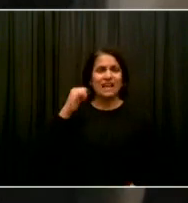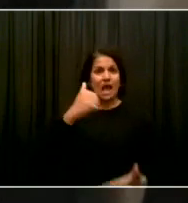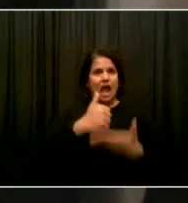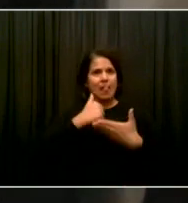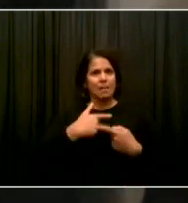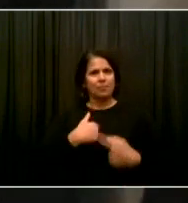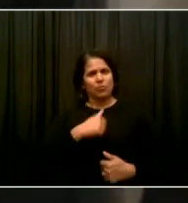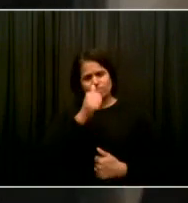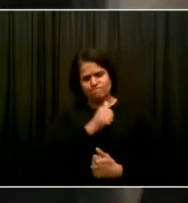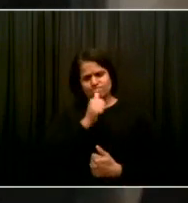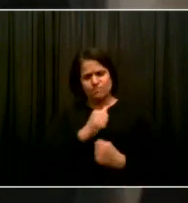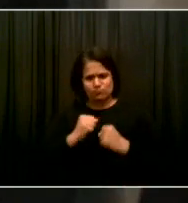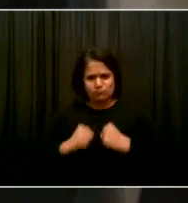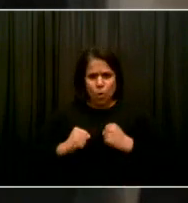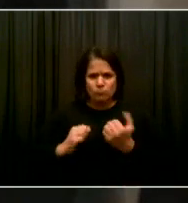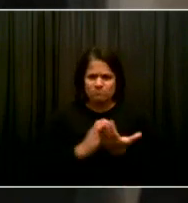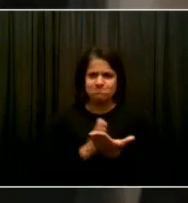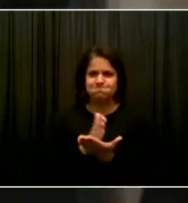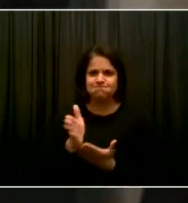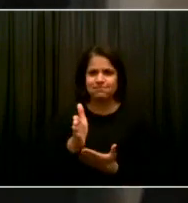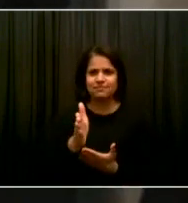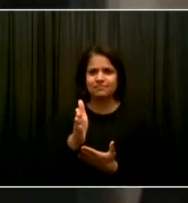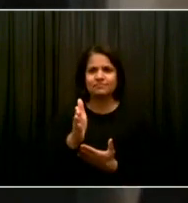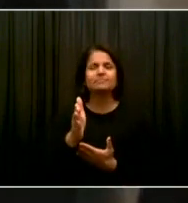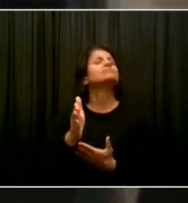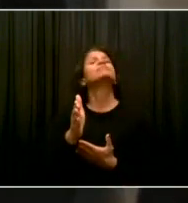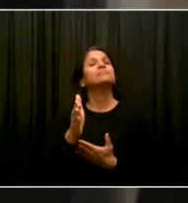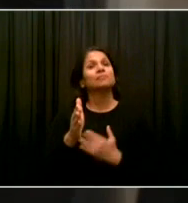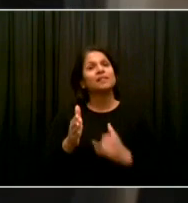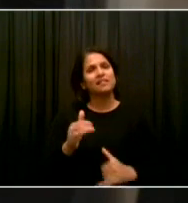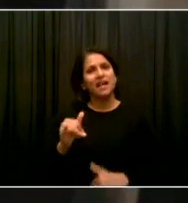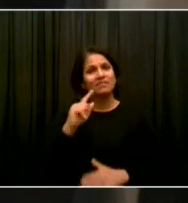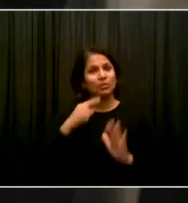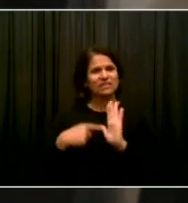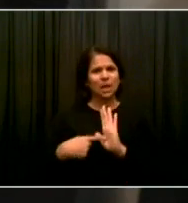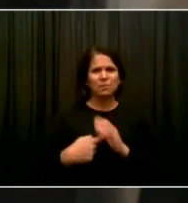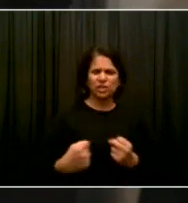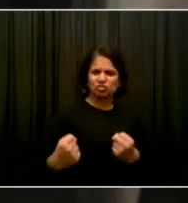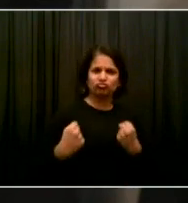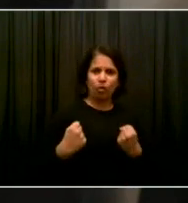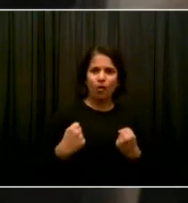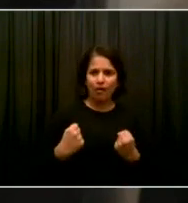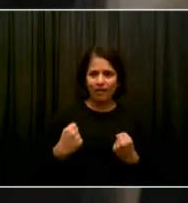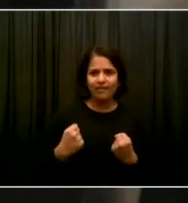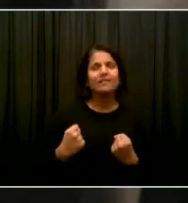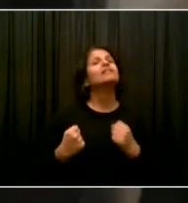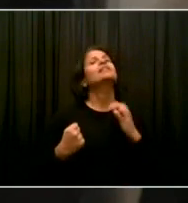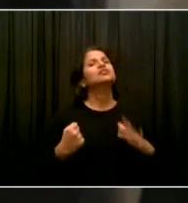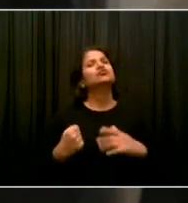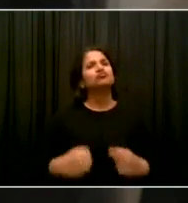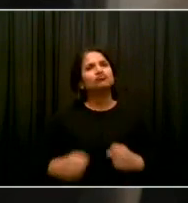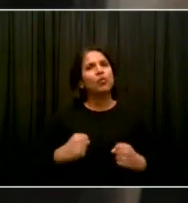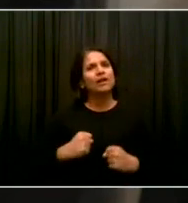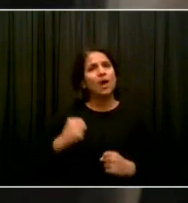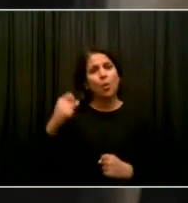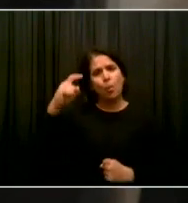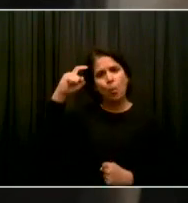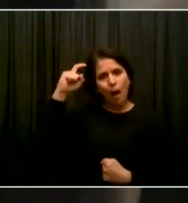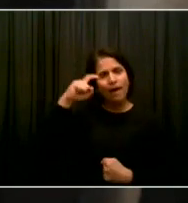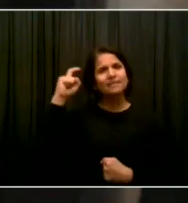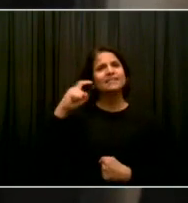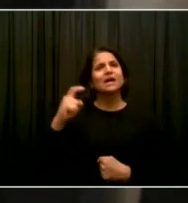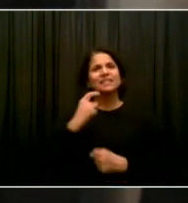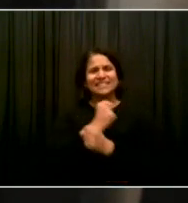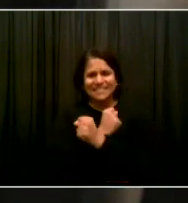example of courage in the world and of wisdom and of safety. I thank you so much for that.